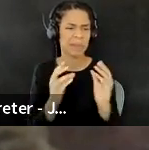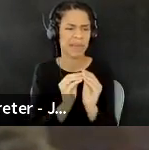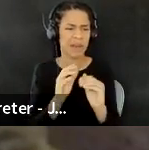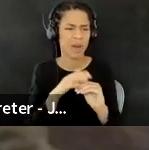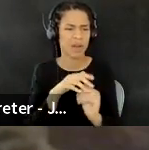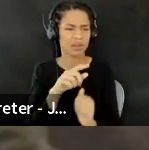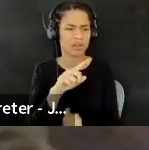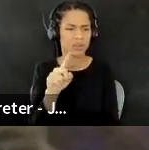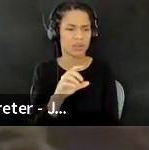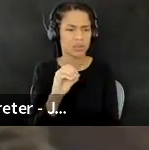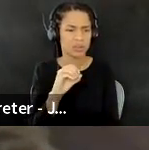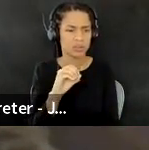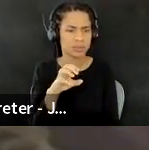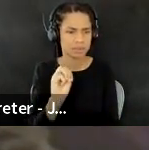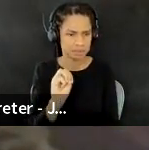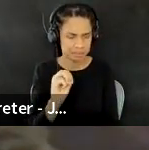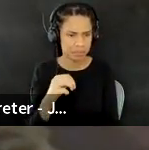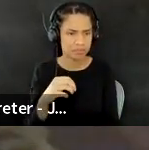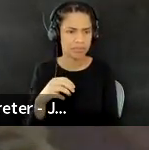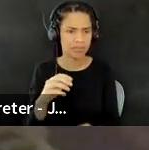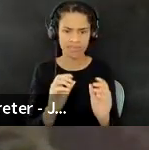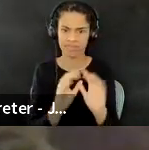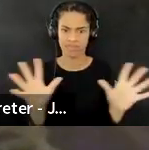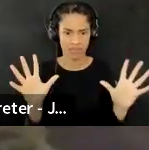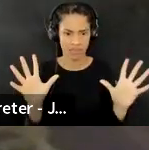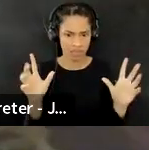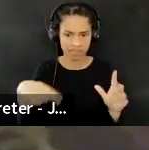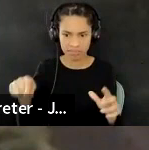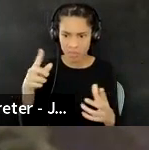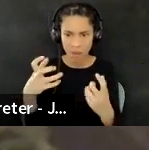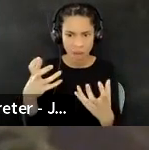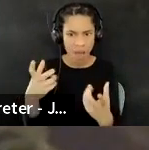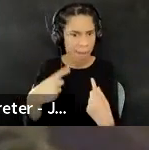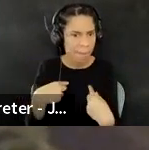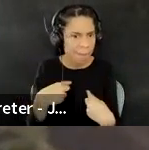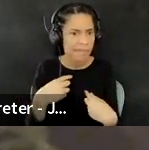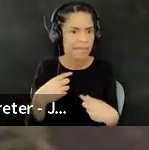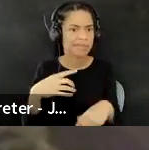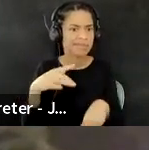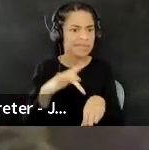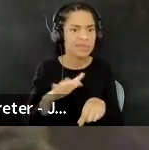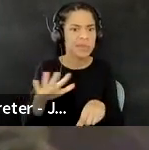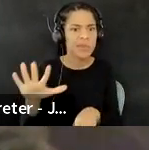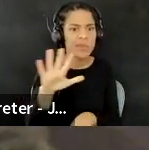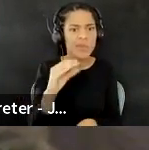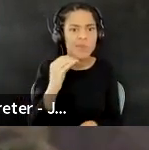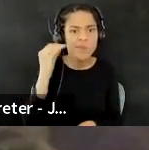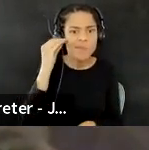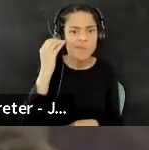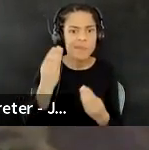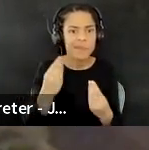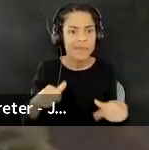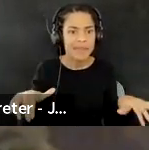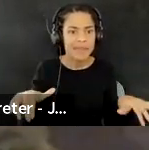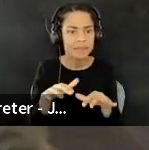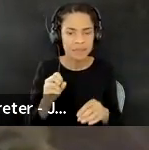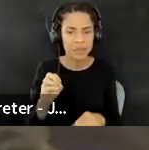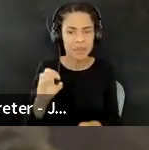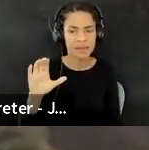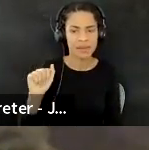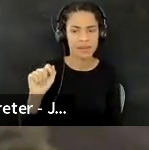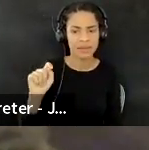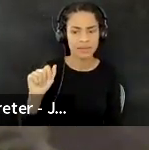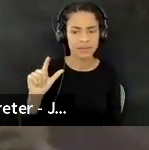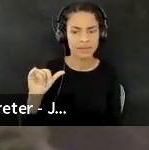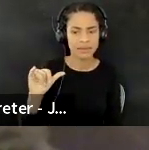first part of our meetings that folks wanted to come home, wanted to come and visit their homelands, and so Catalyst put it to their charge to, uh,